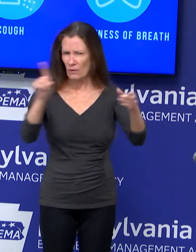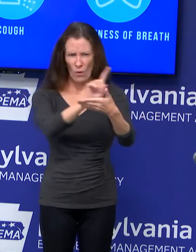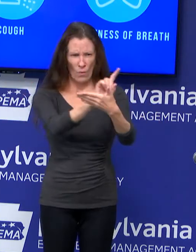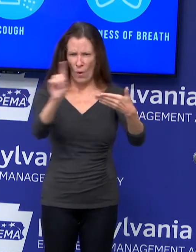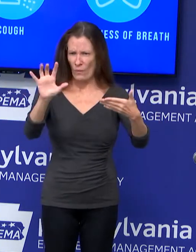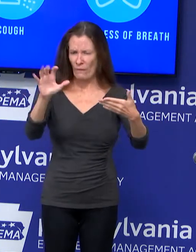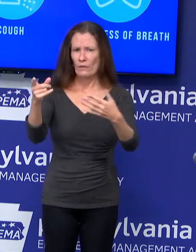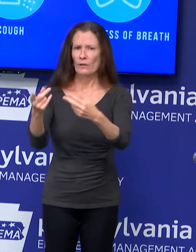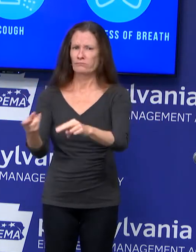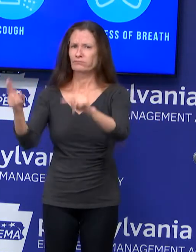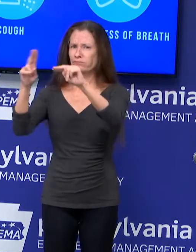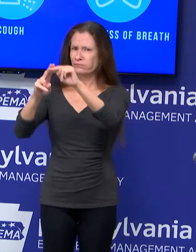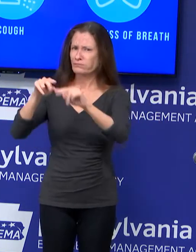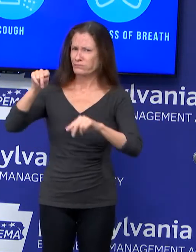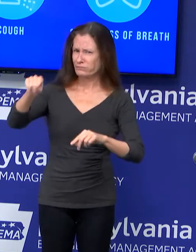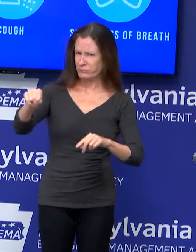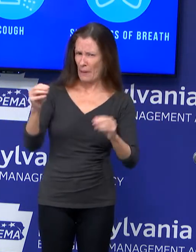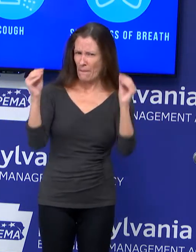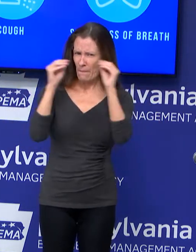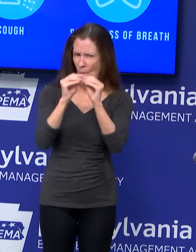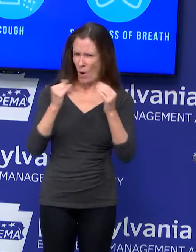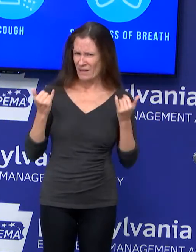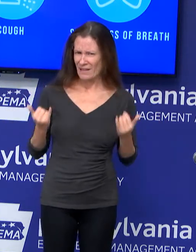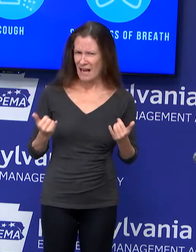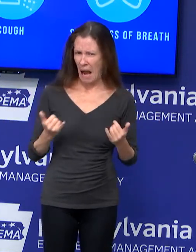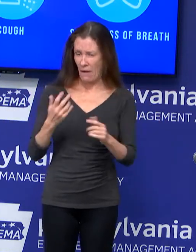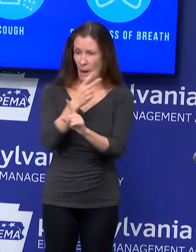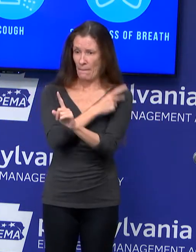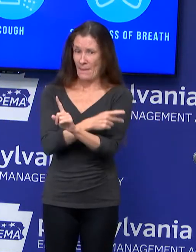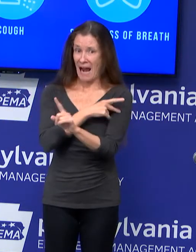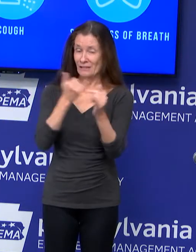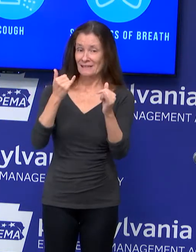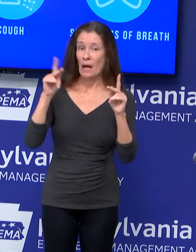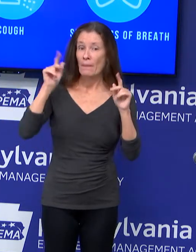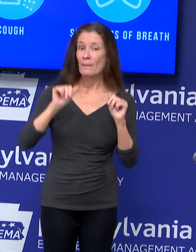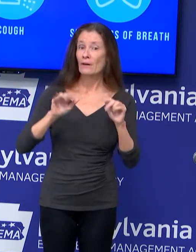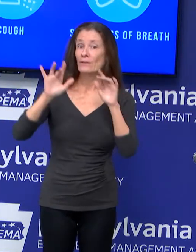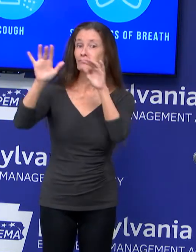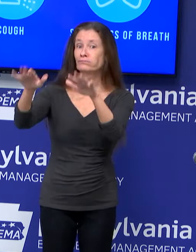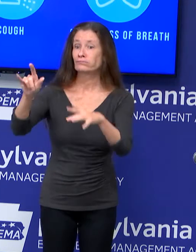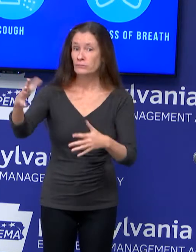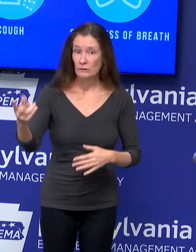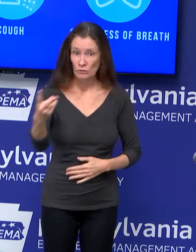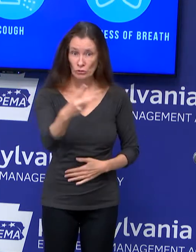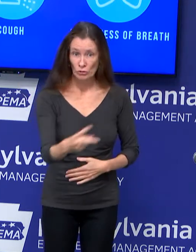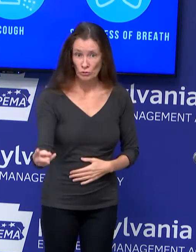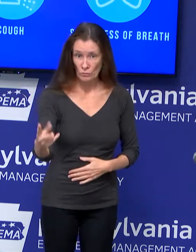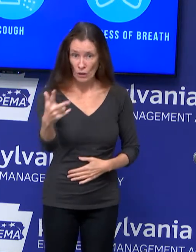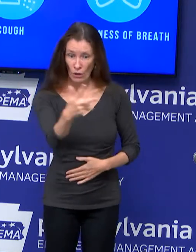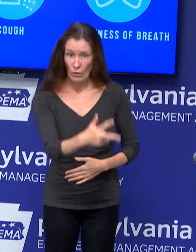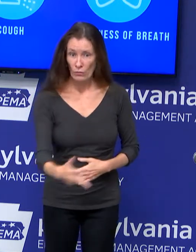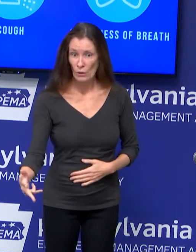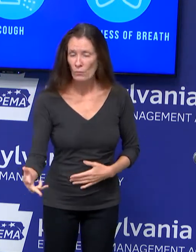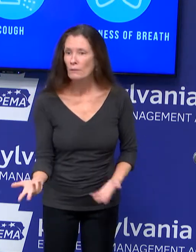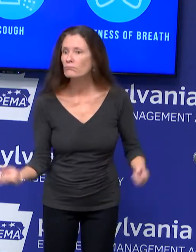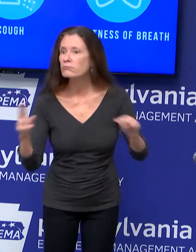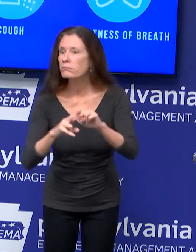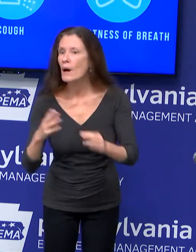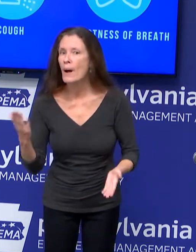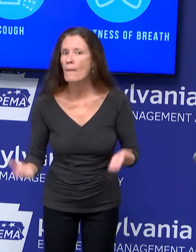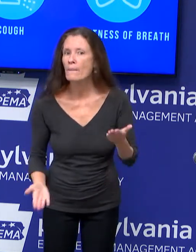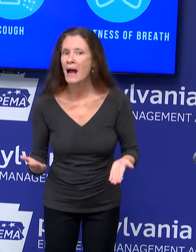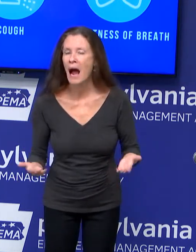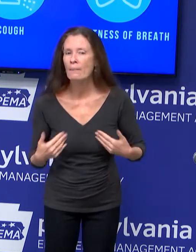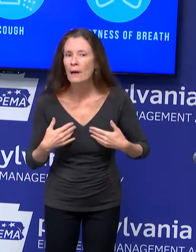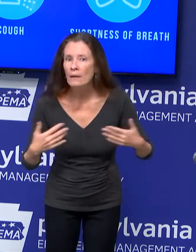after the increase in the number of patients, you start to see the increase in the hospitalizations. And then, several weeks later,